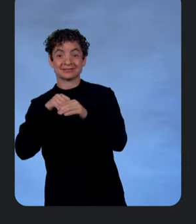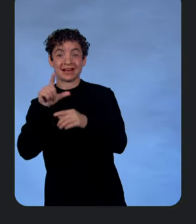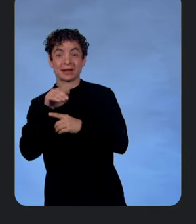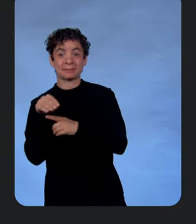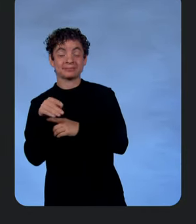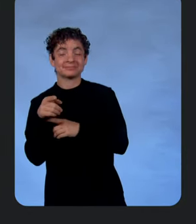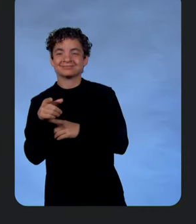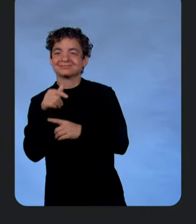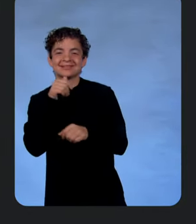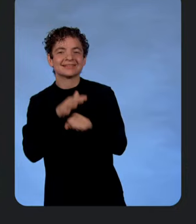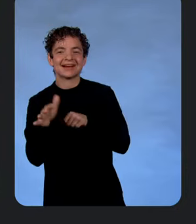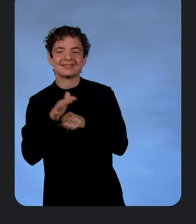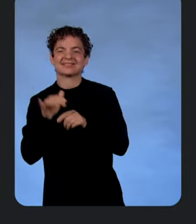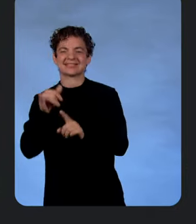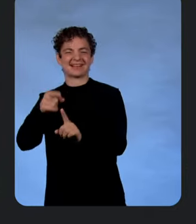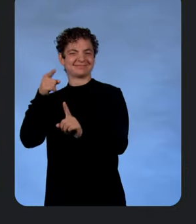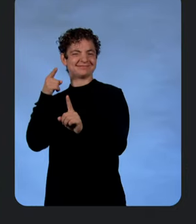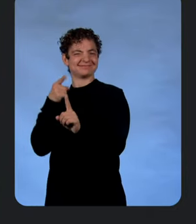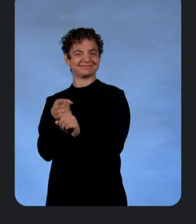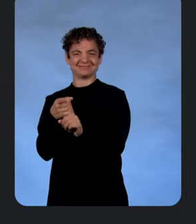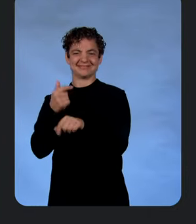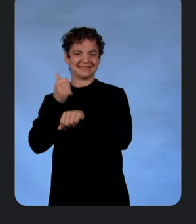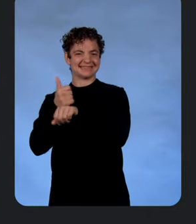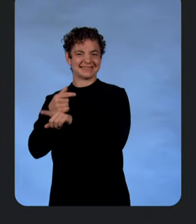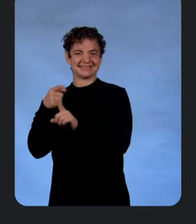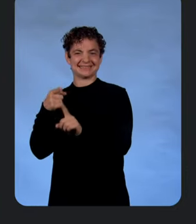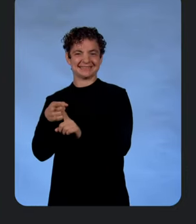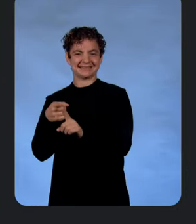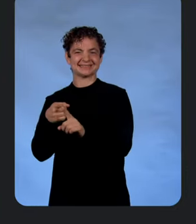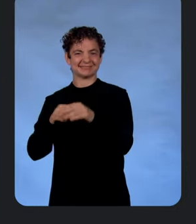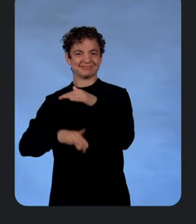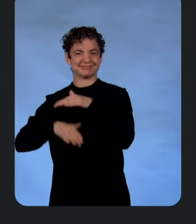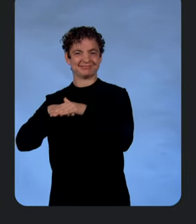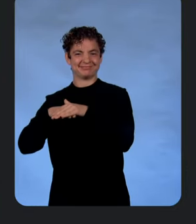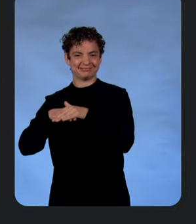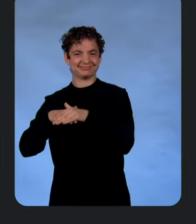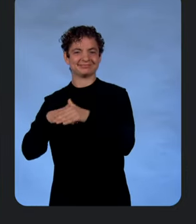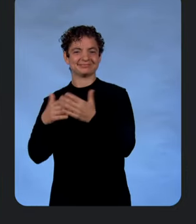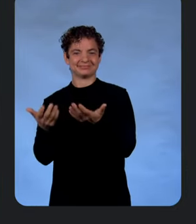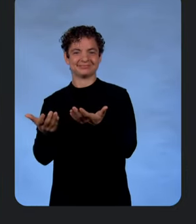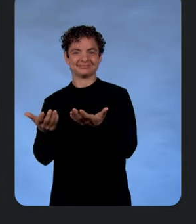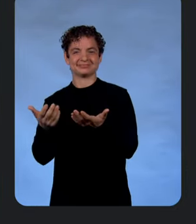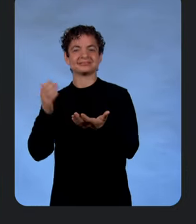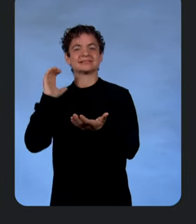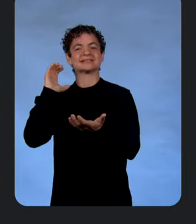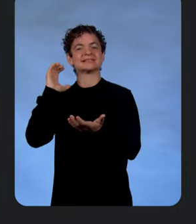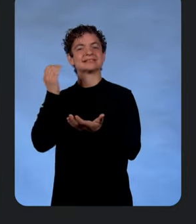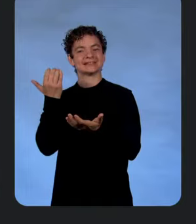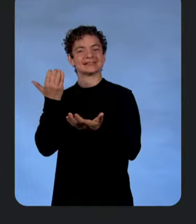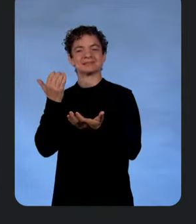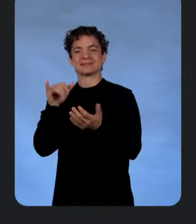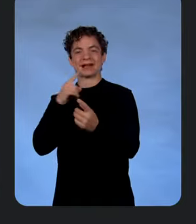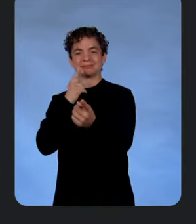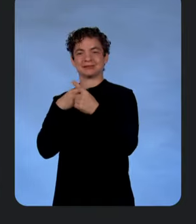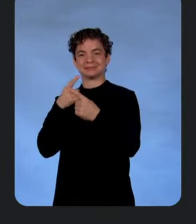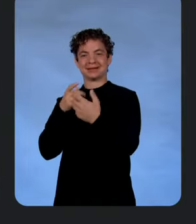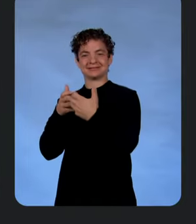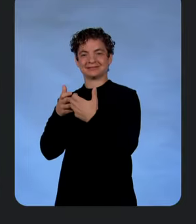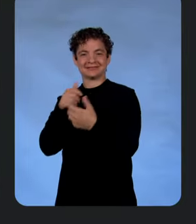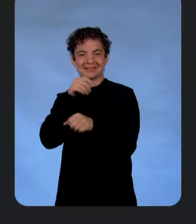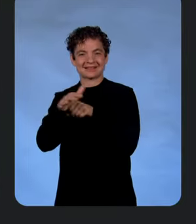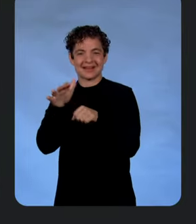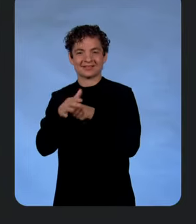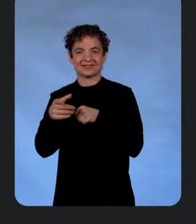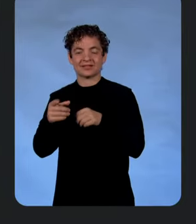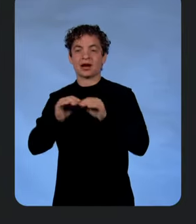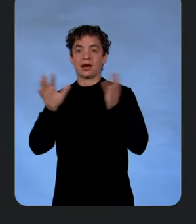our configuration was just for 150 tokens for the response event from the LLMs. Clearly that's enough because it's cutting these